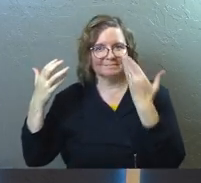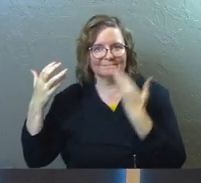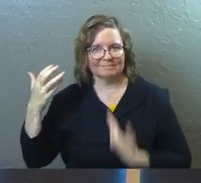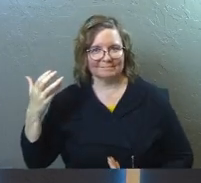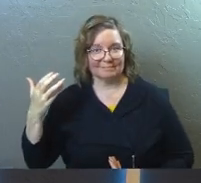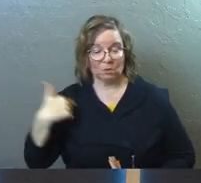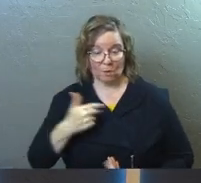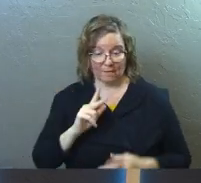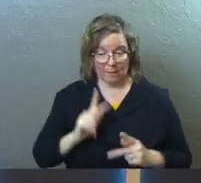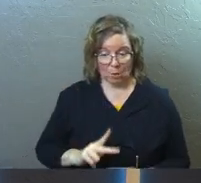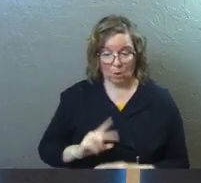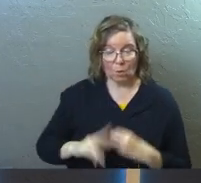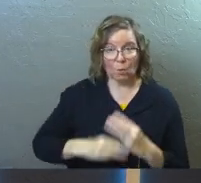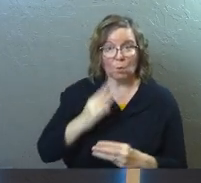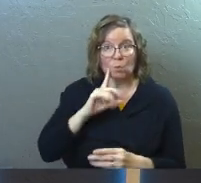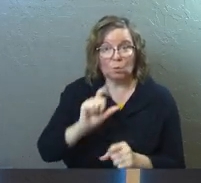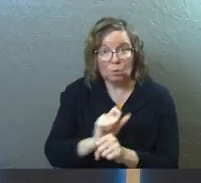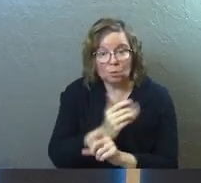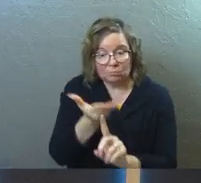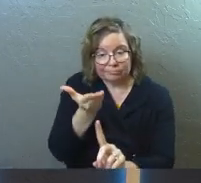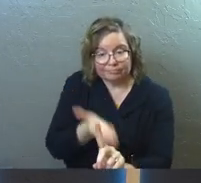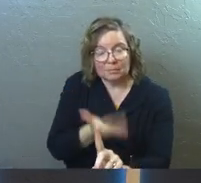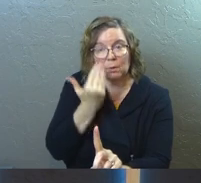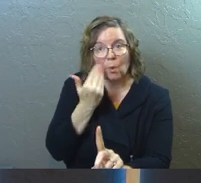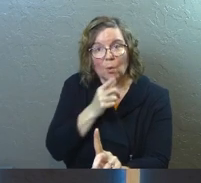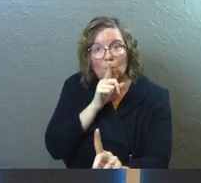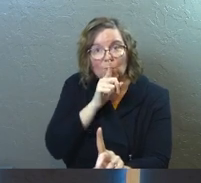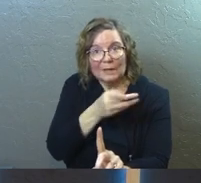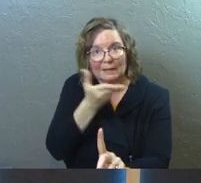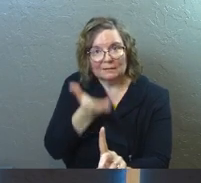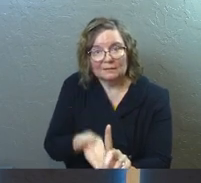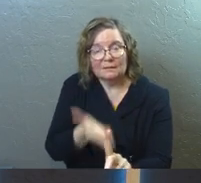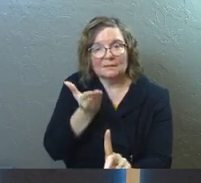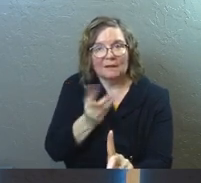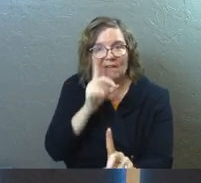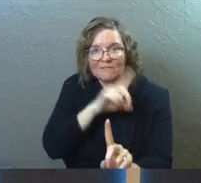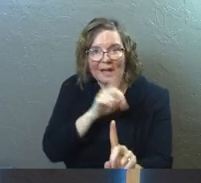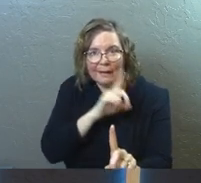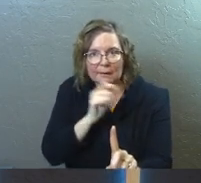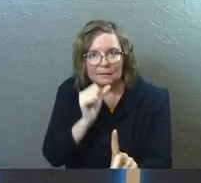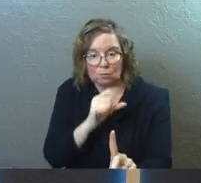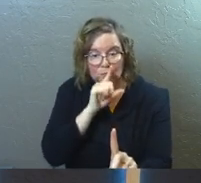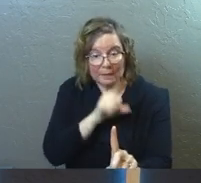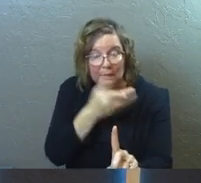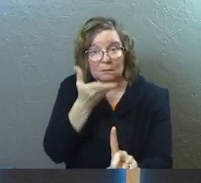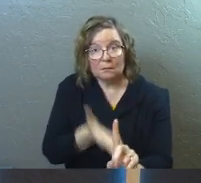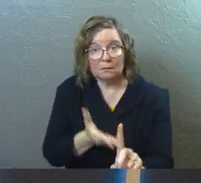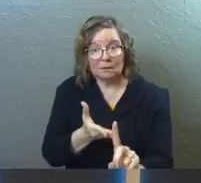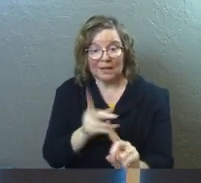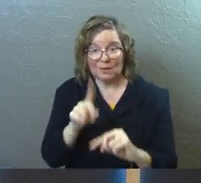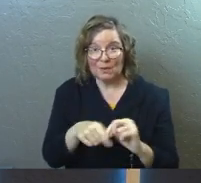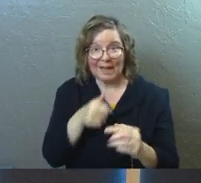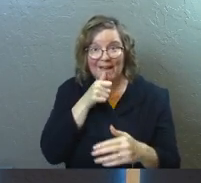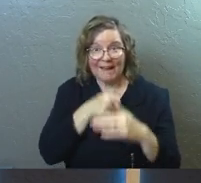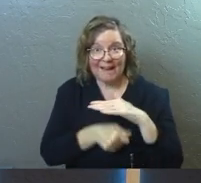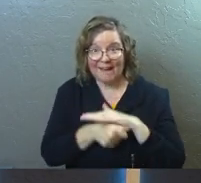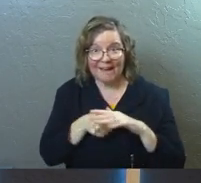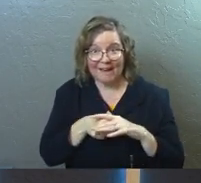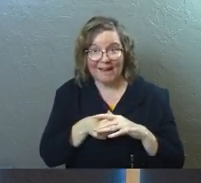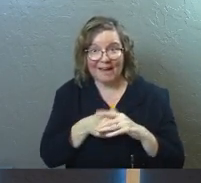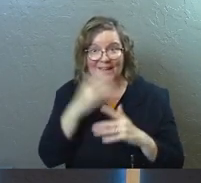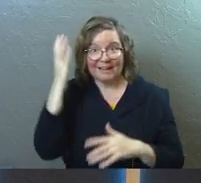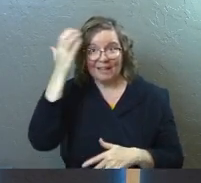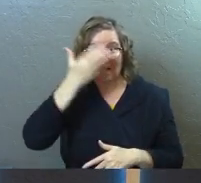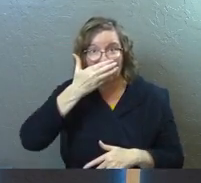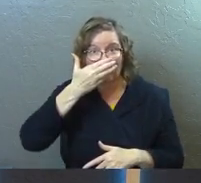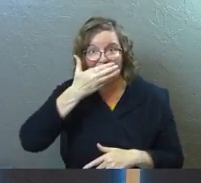this world who actually knows you, knows the real you. And when they know you, the real you, and you can't hide anything from them,